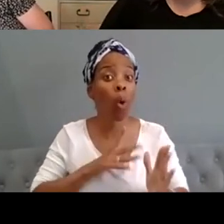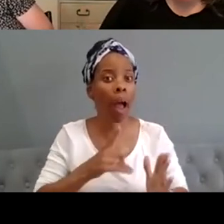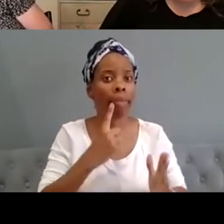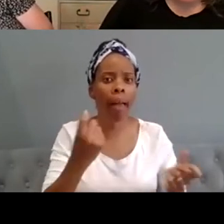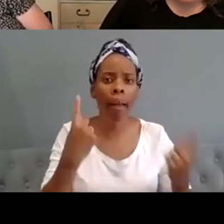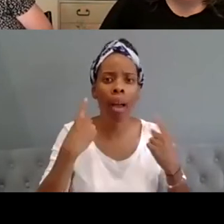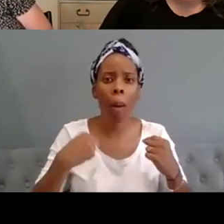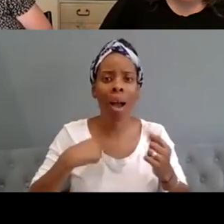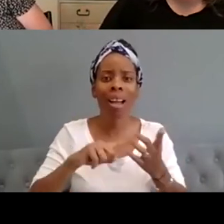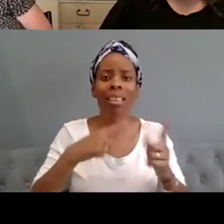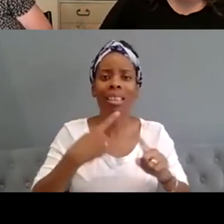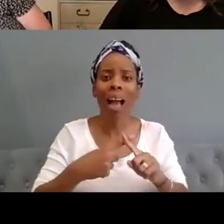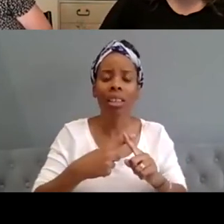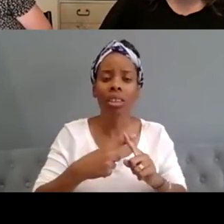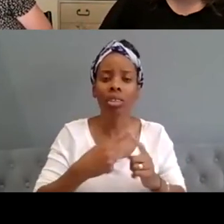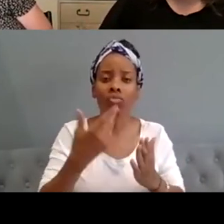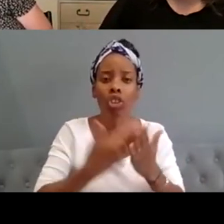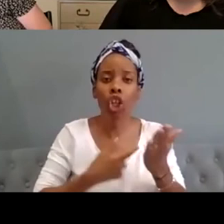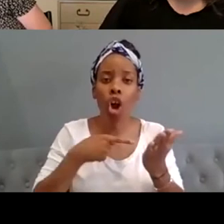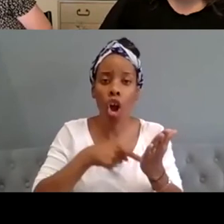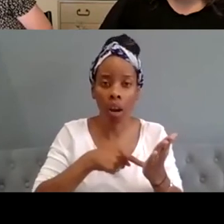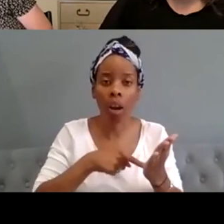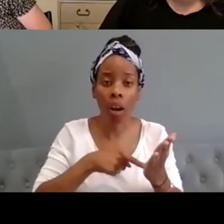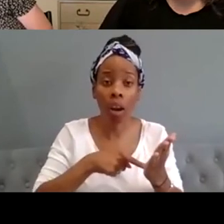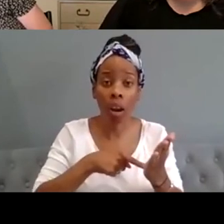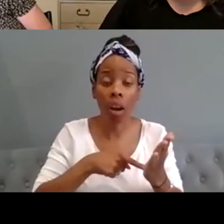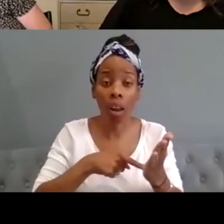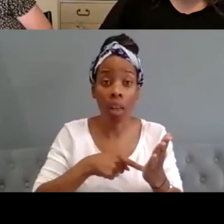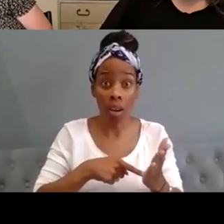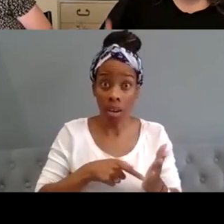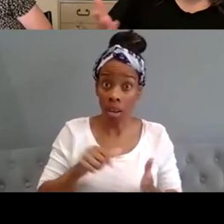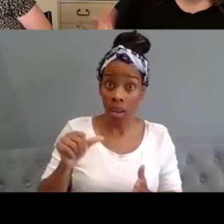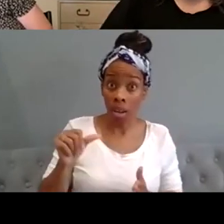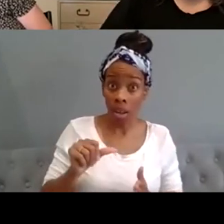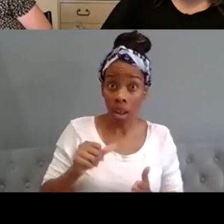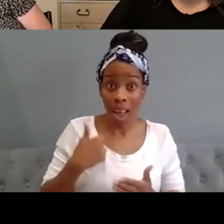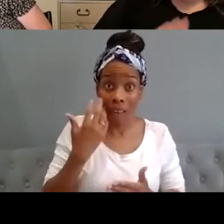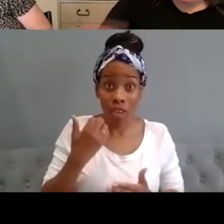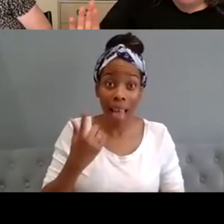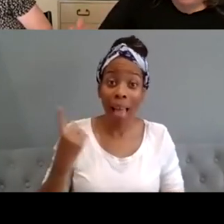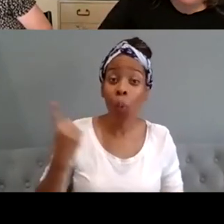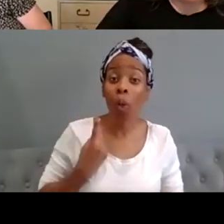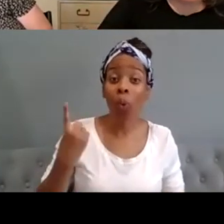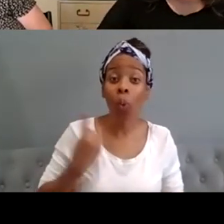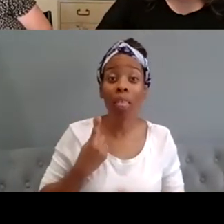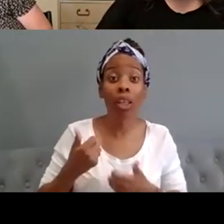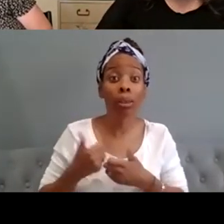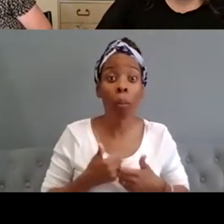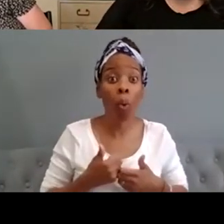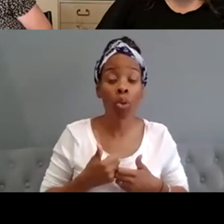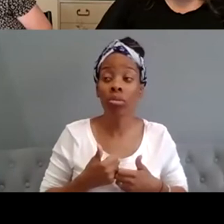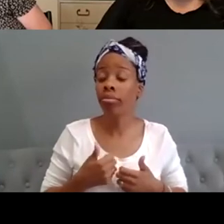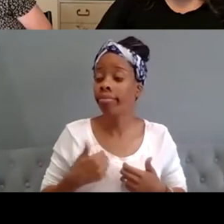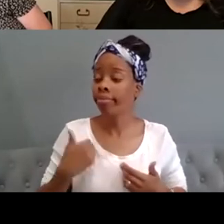um so i went from having support every day to having none um